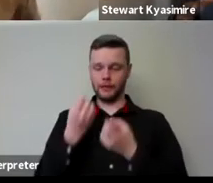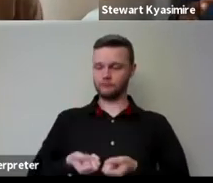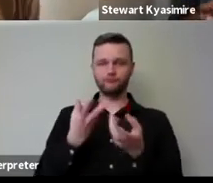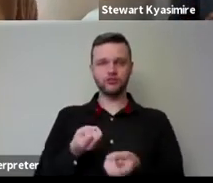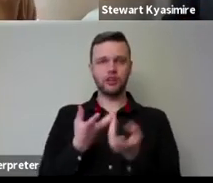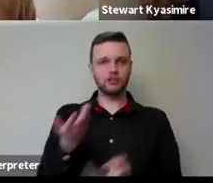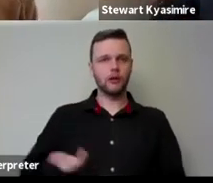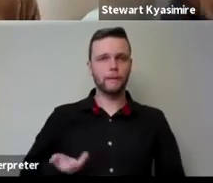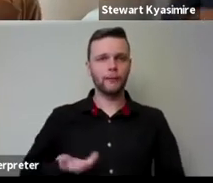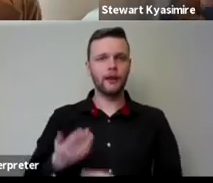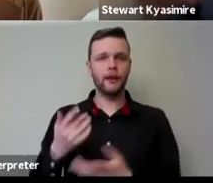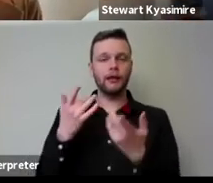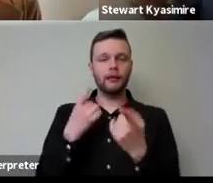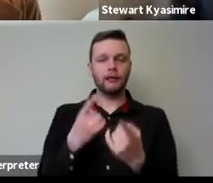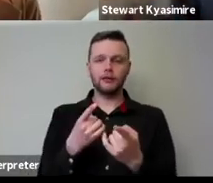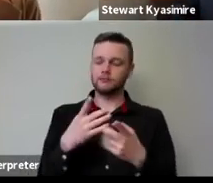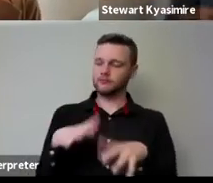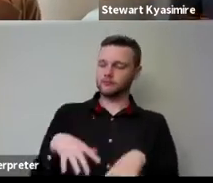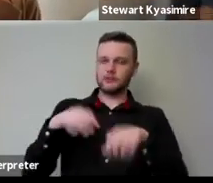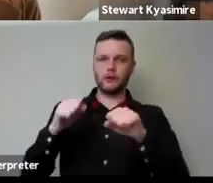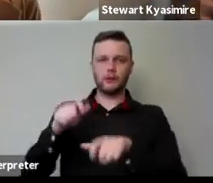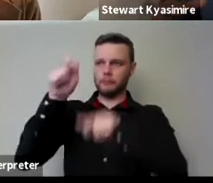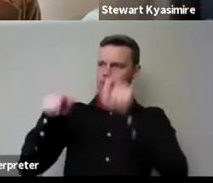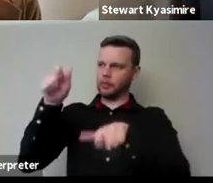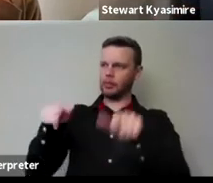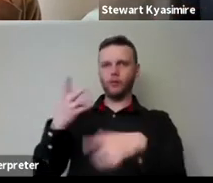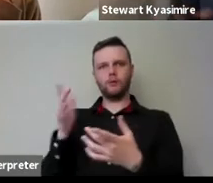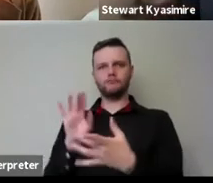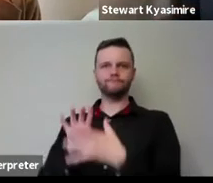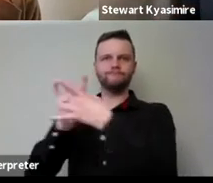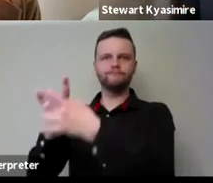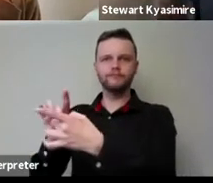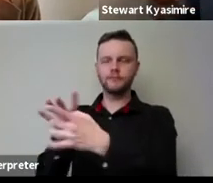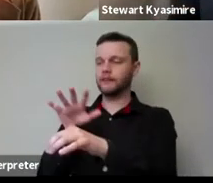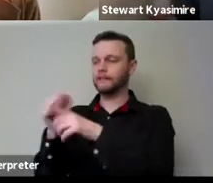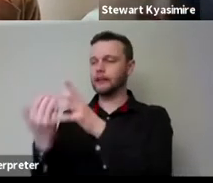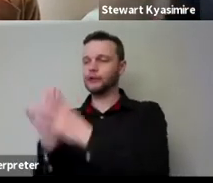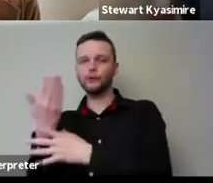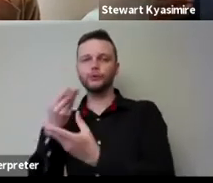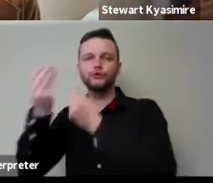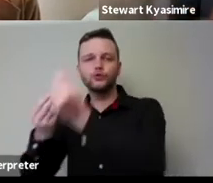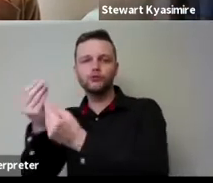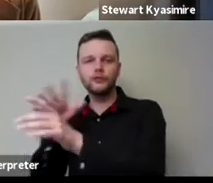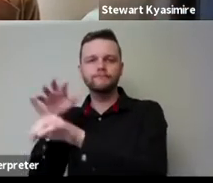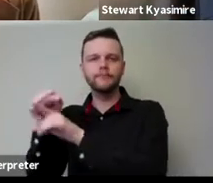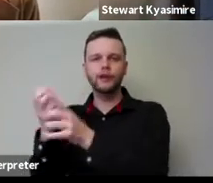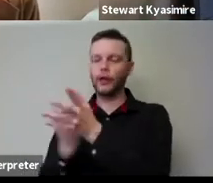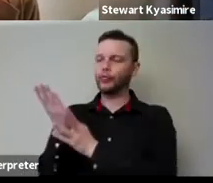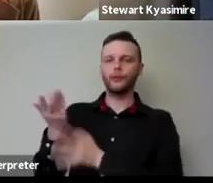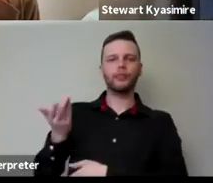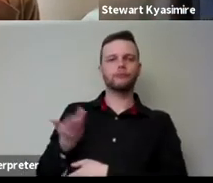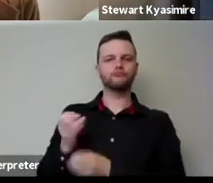production company you go out people come to you or you go out there to discover new stories and then through that production company you then